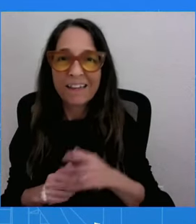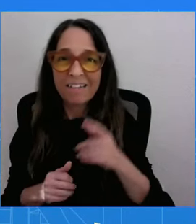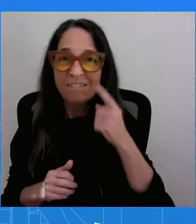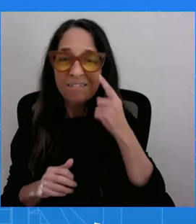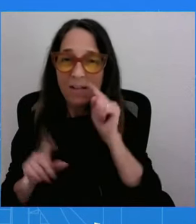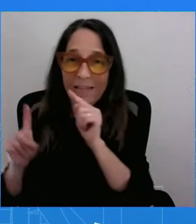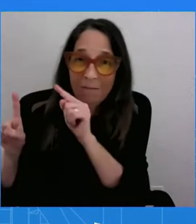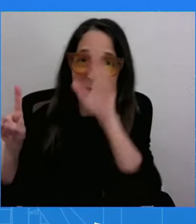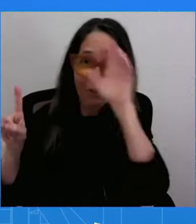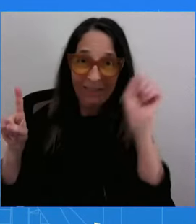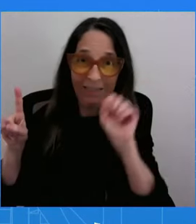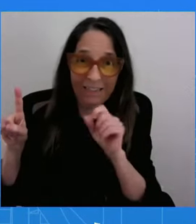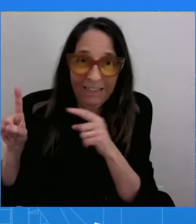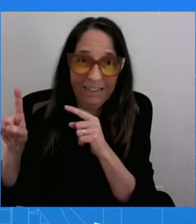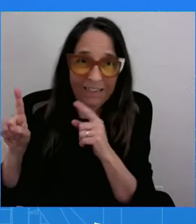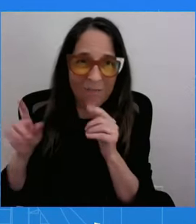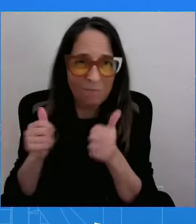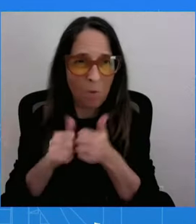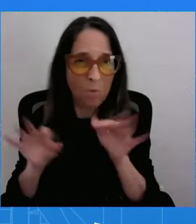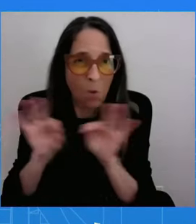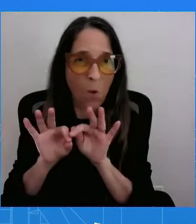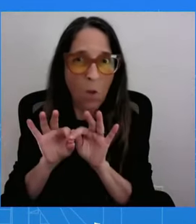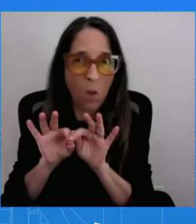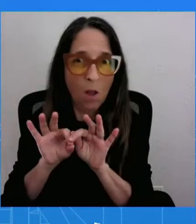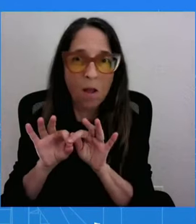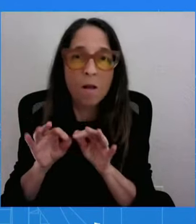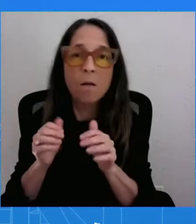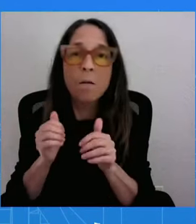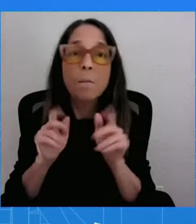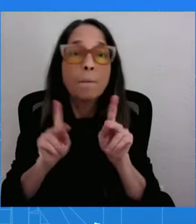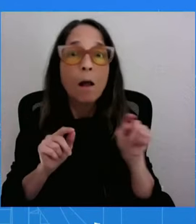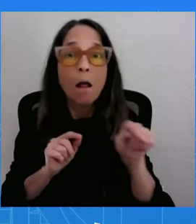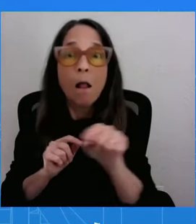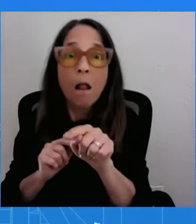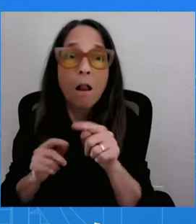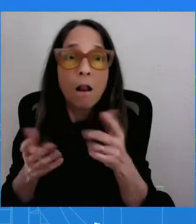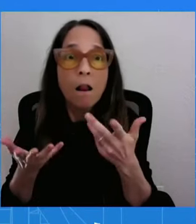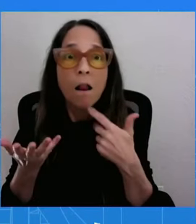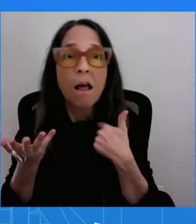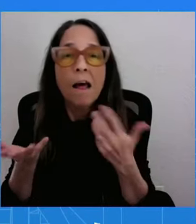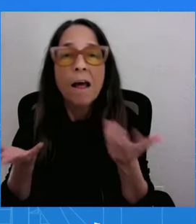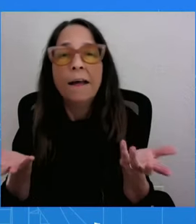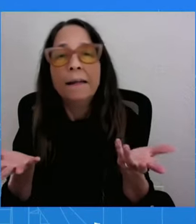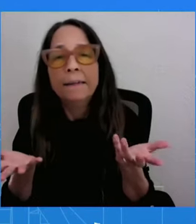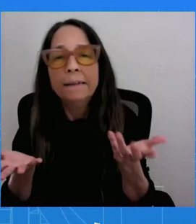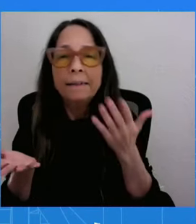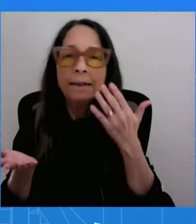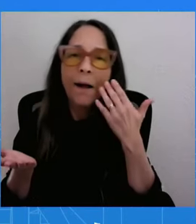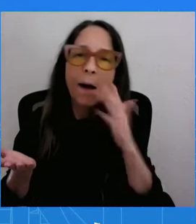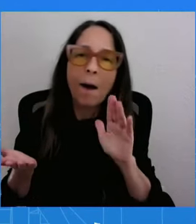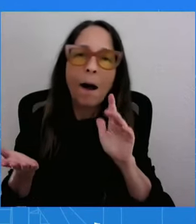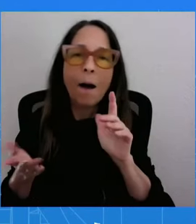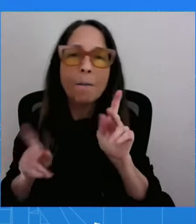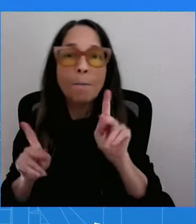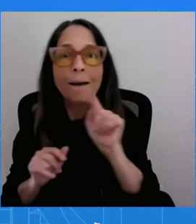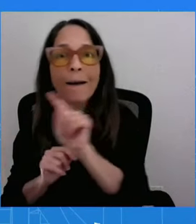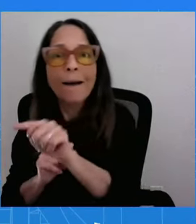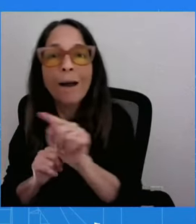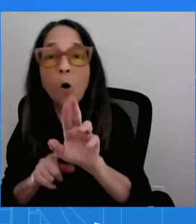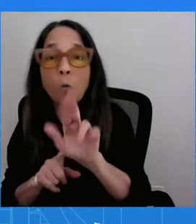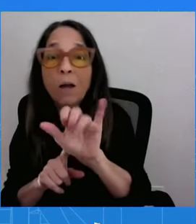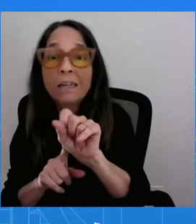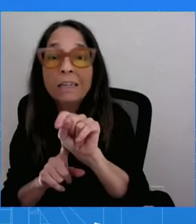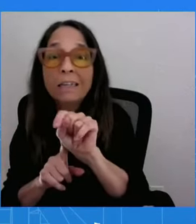else. I can't speak to every racist, misogynistic, sexist comment that's made out there. What I can speak to is what